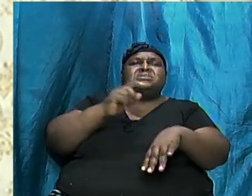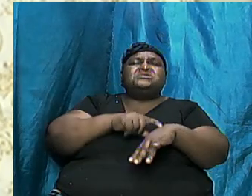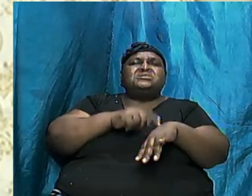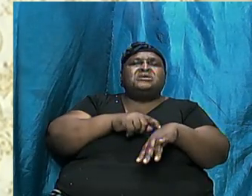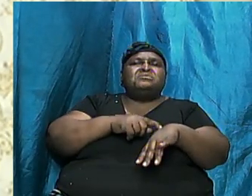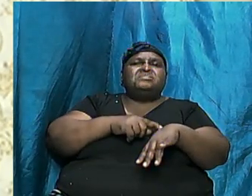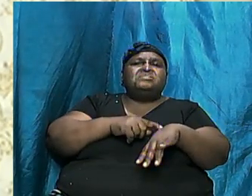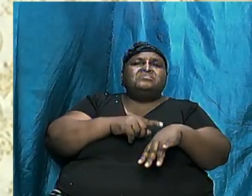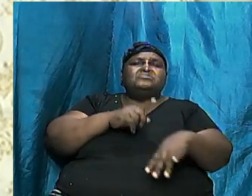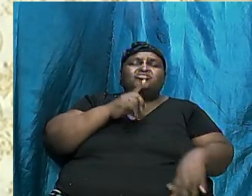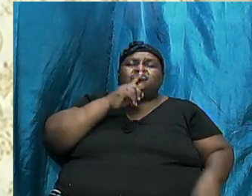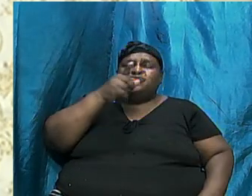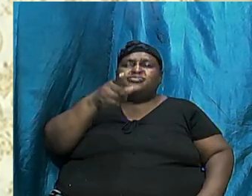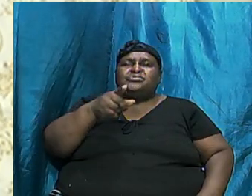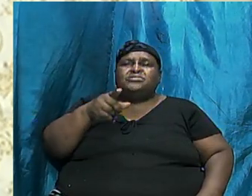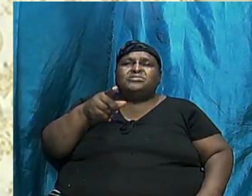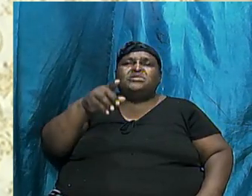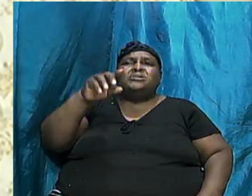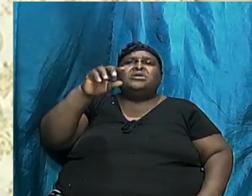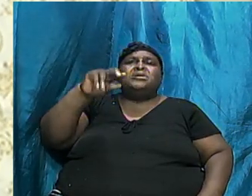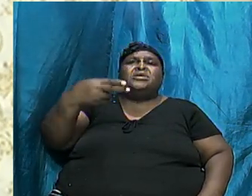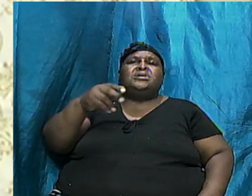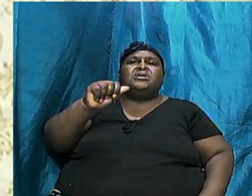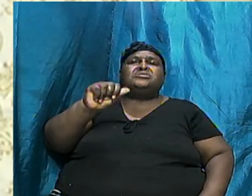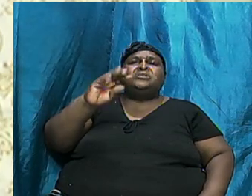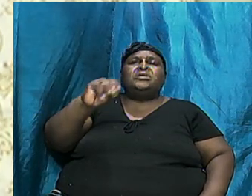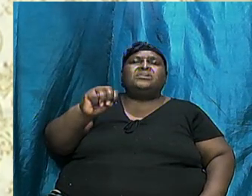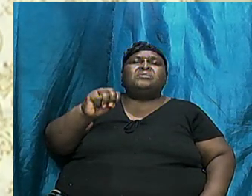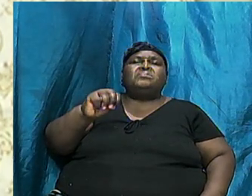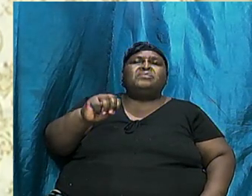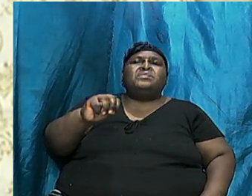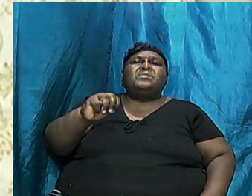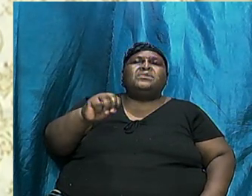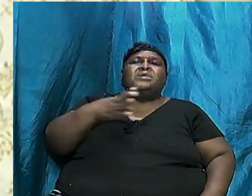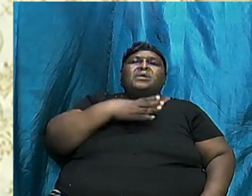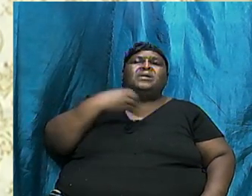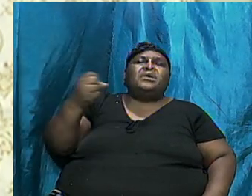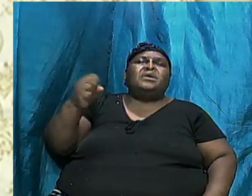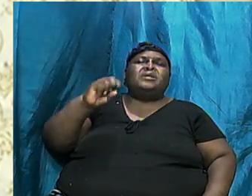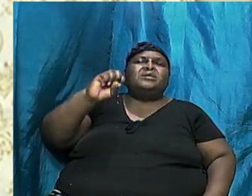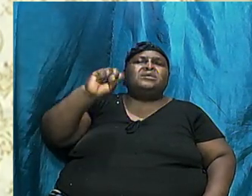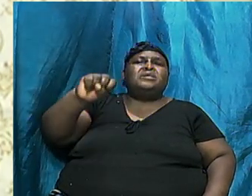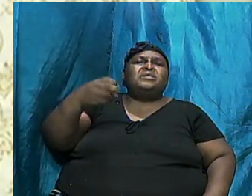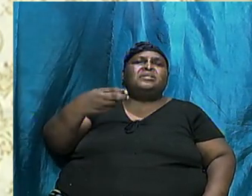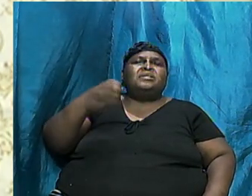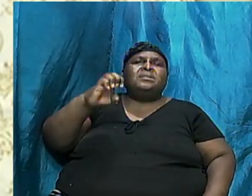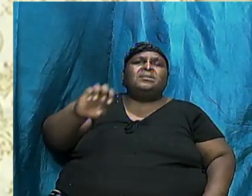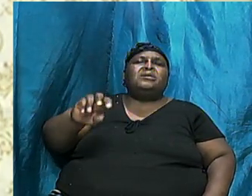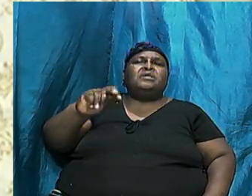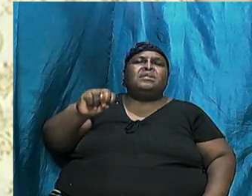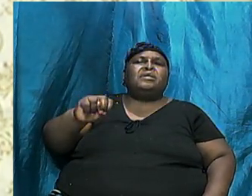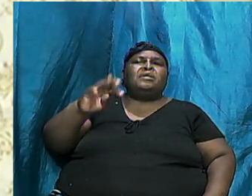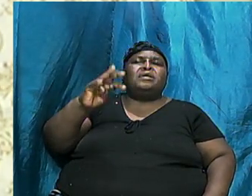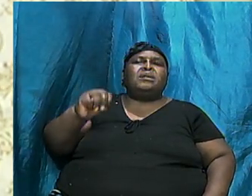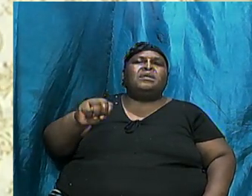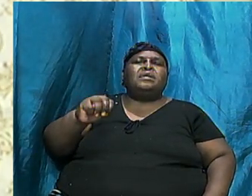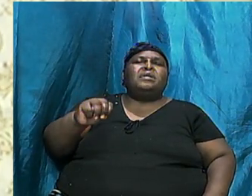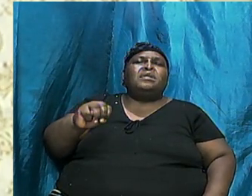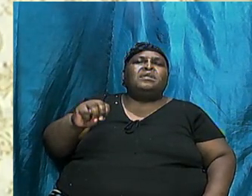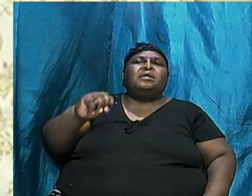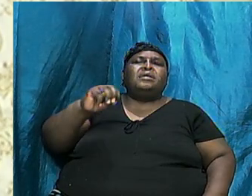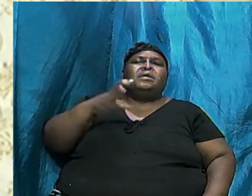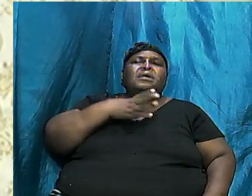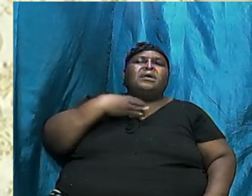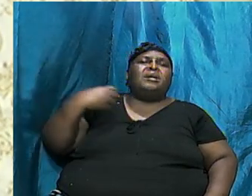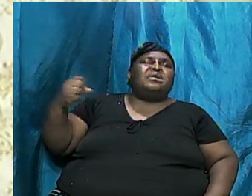Am Sure That Ham Shem And Japheth Was Able To Tell Their